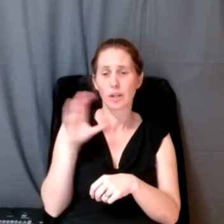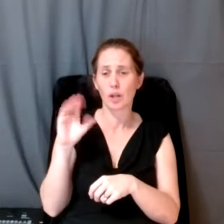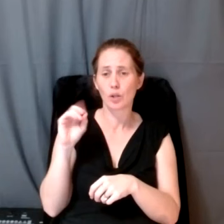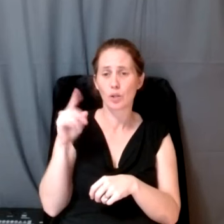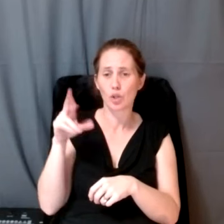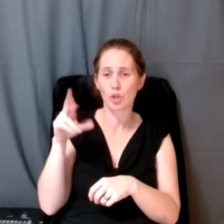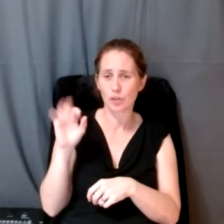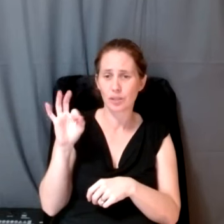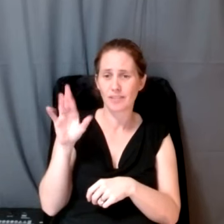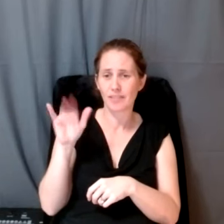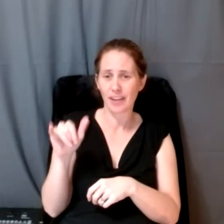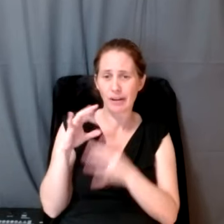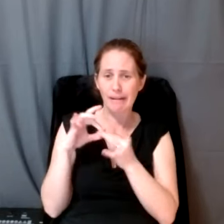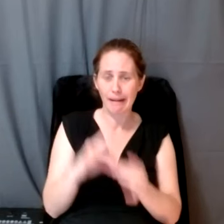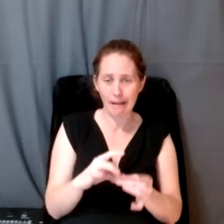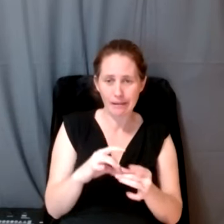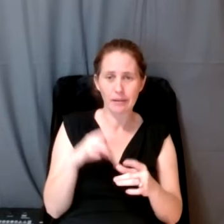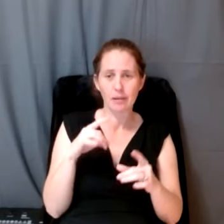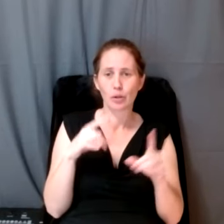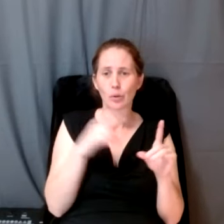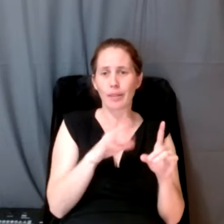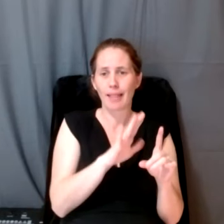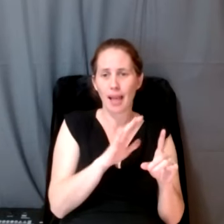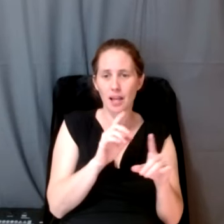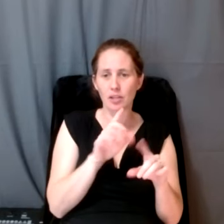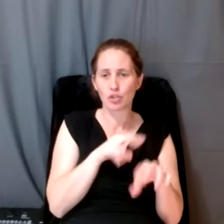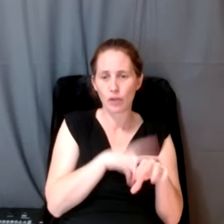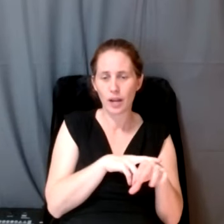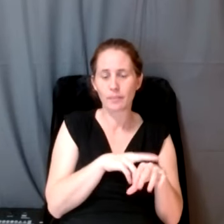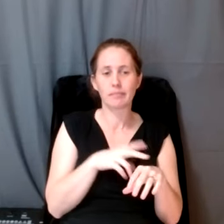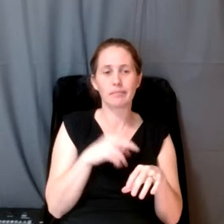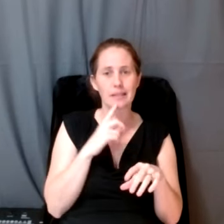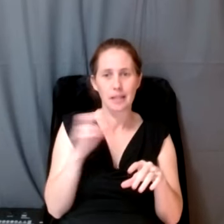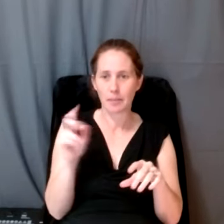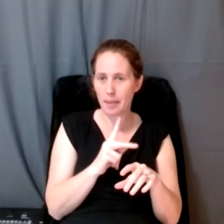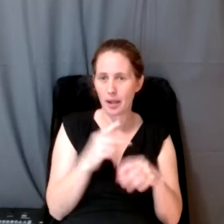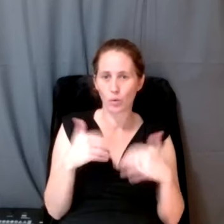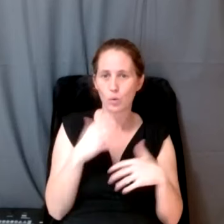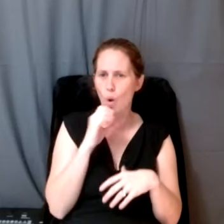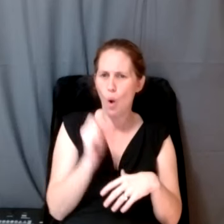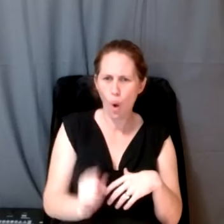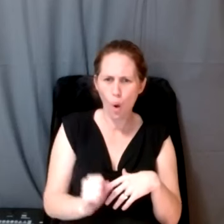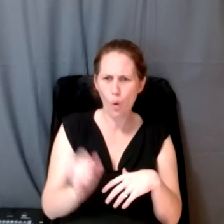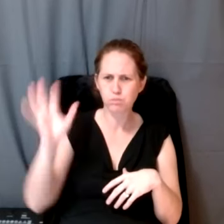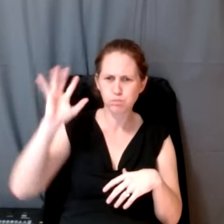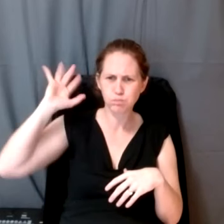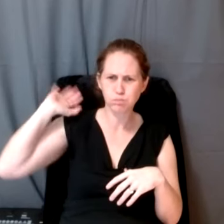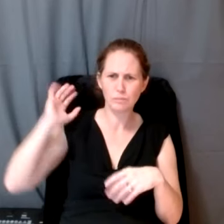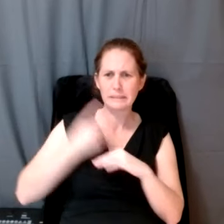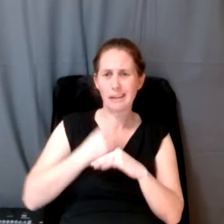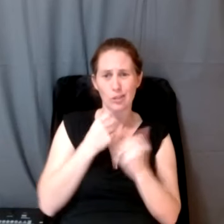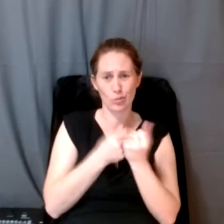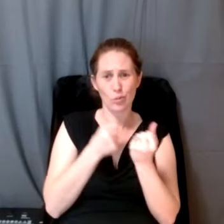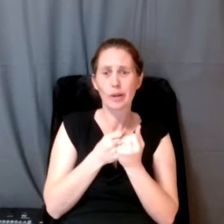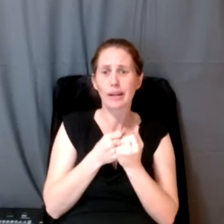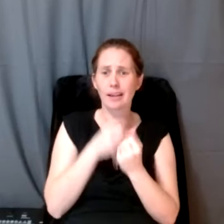it's connected to Nimipu, Nez Perce tribe, and, you know, it's coming back with very old dates that is certainly supporting